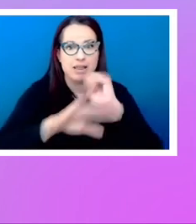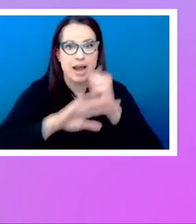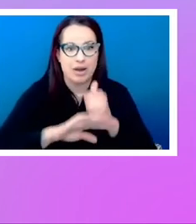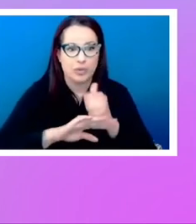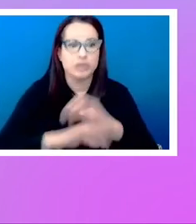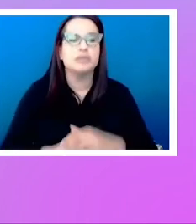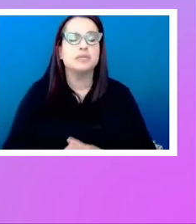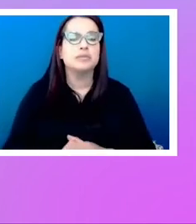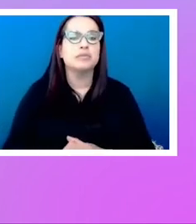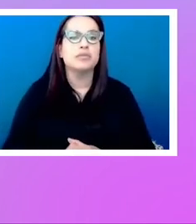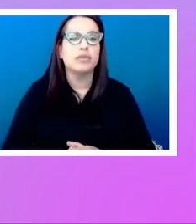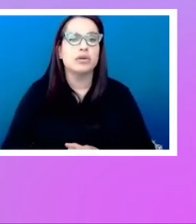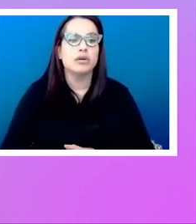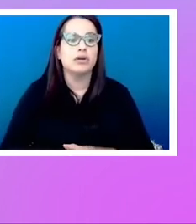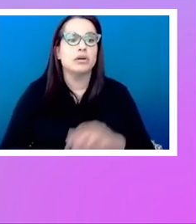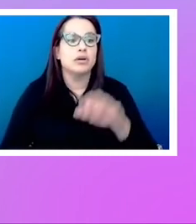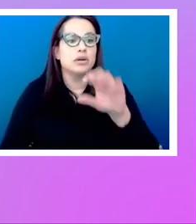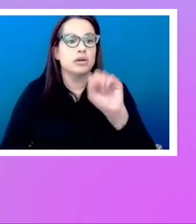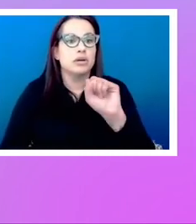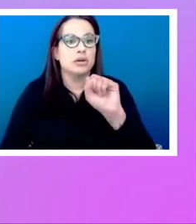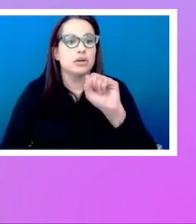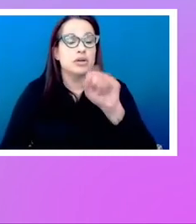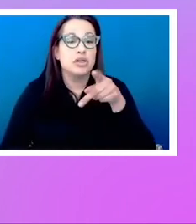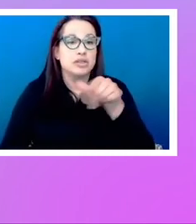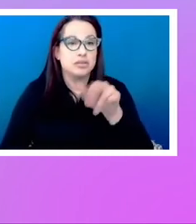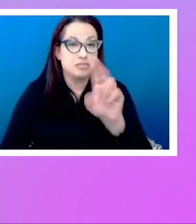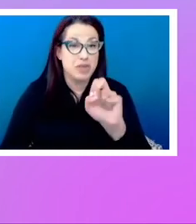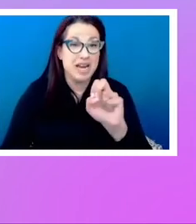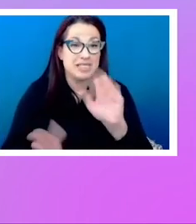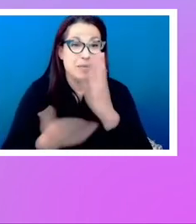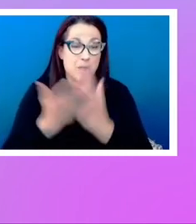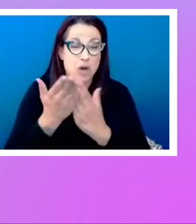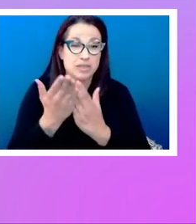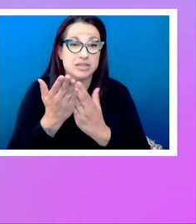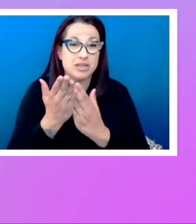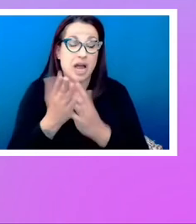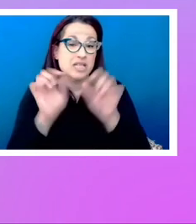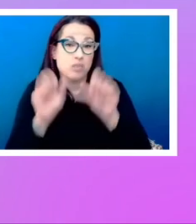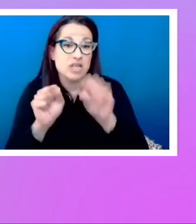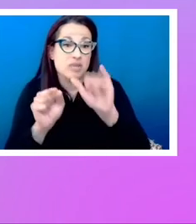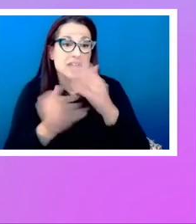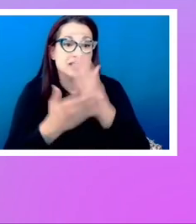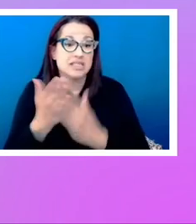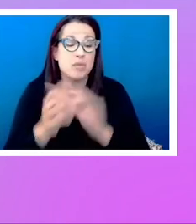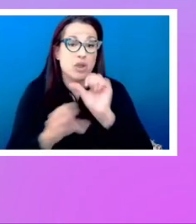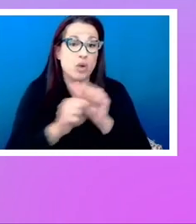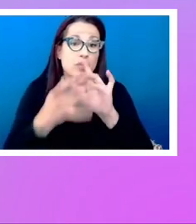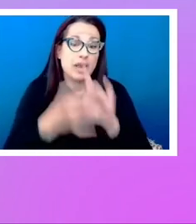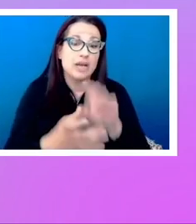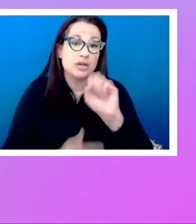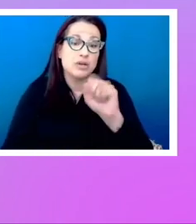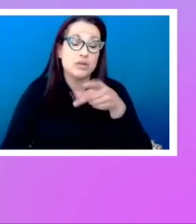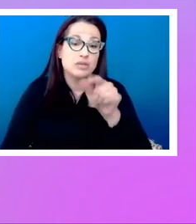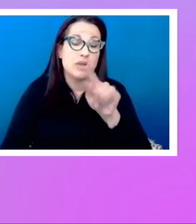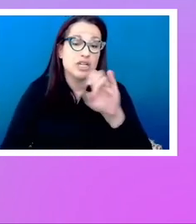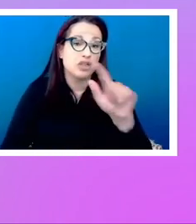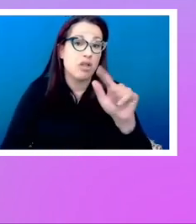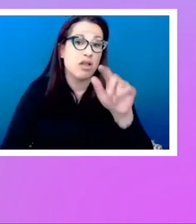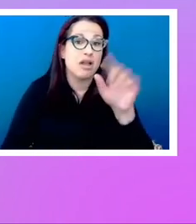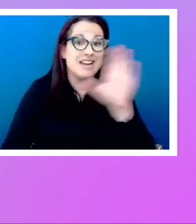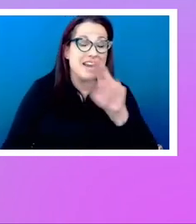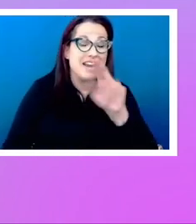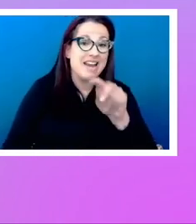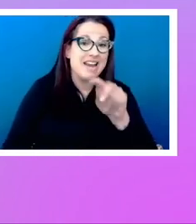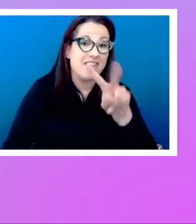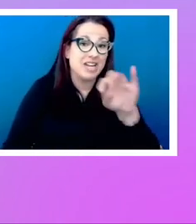In terms of CSS specs, it's possible that some of the work done on spatial navigation would work here. Now, spatial navigation is actually